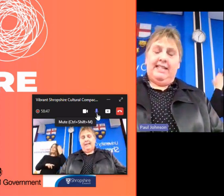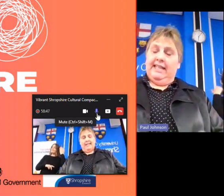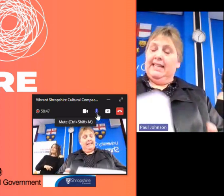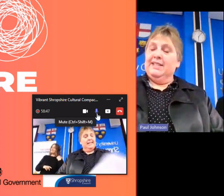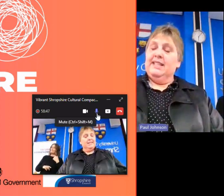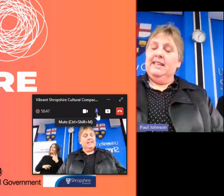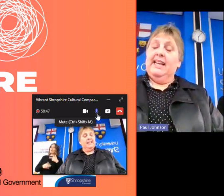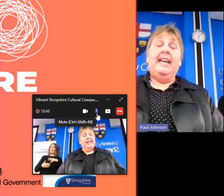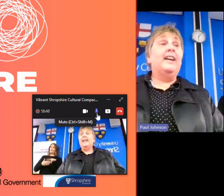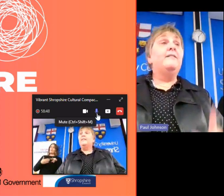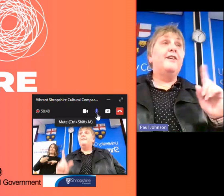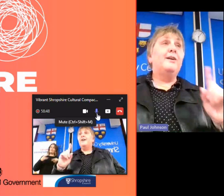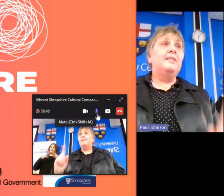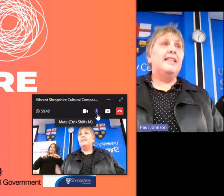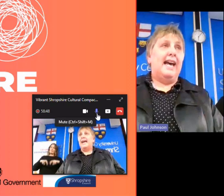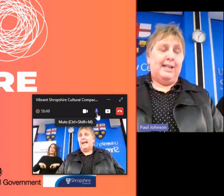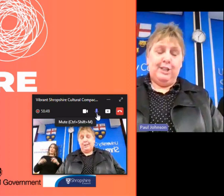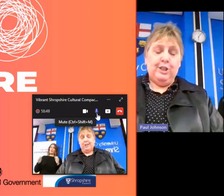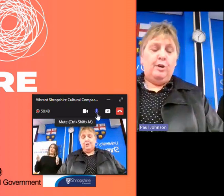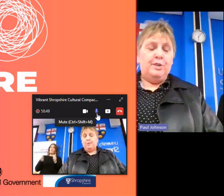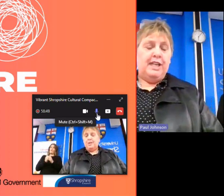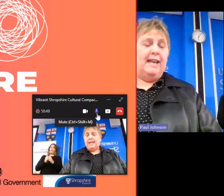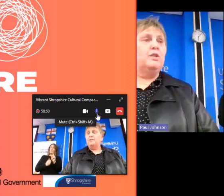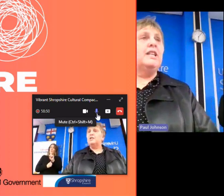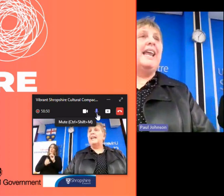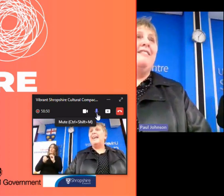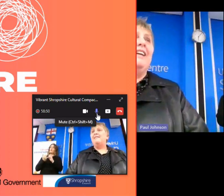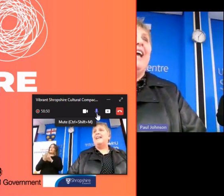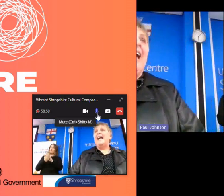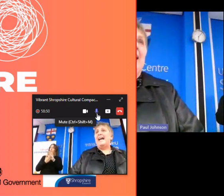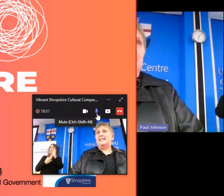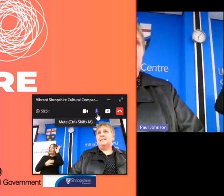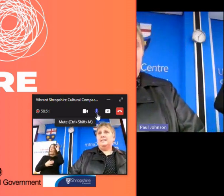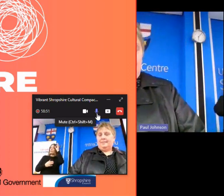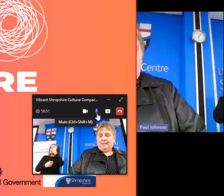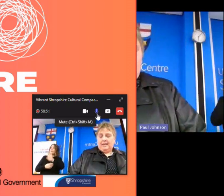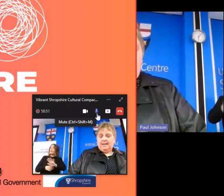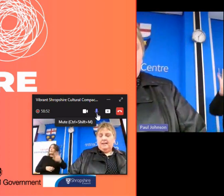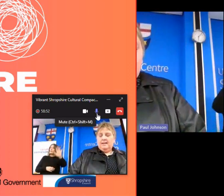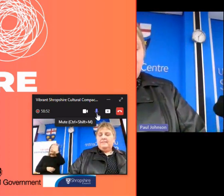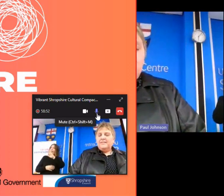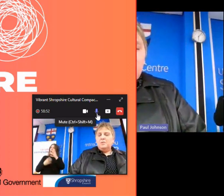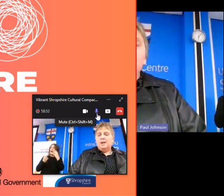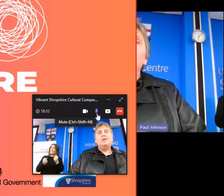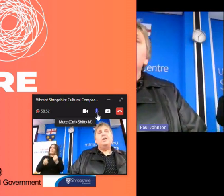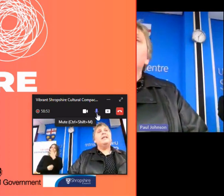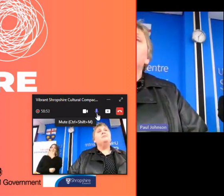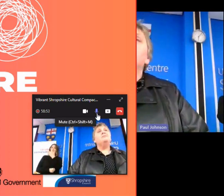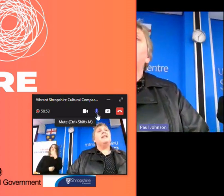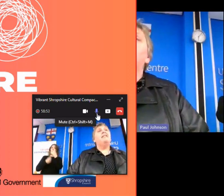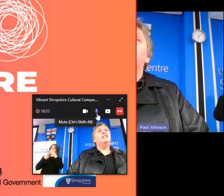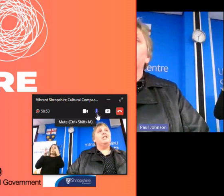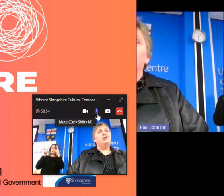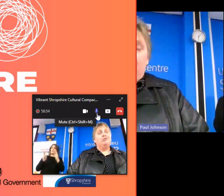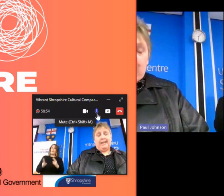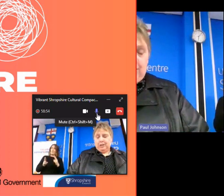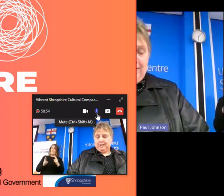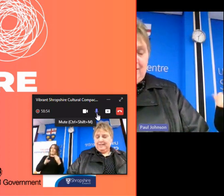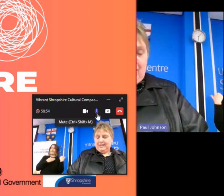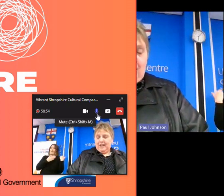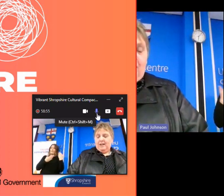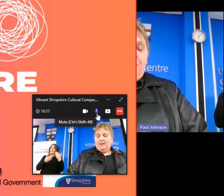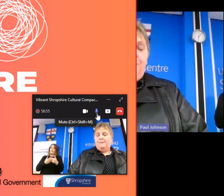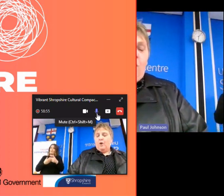forgive me reading this it confirmed that shropshire council area has 51 museums and heritage